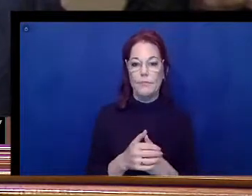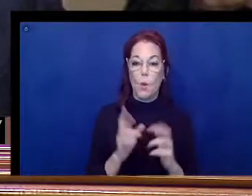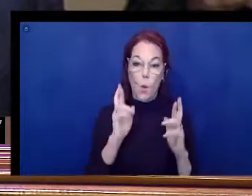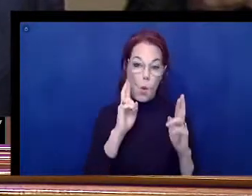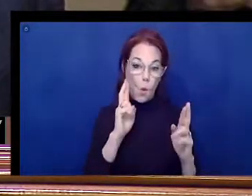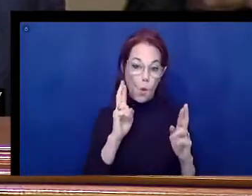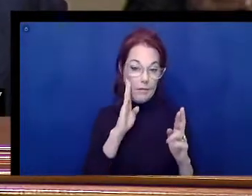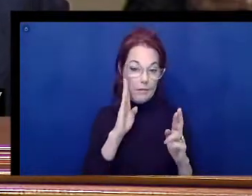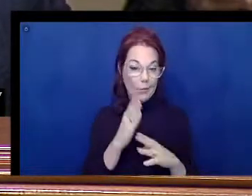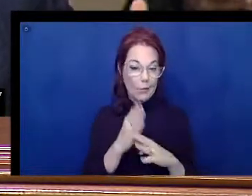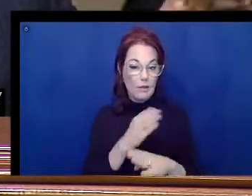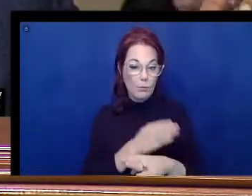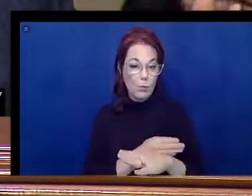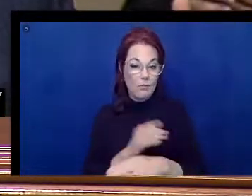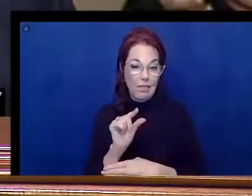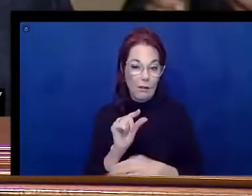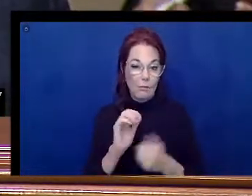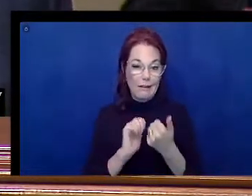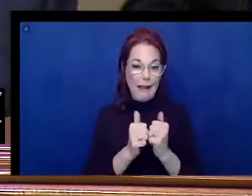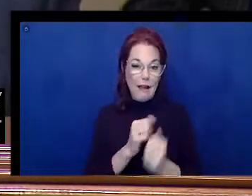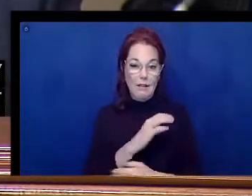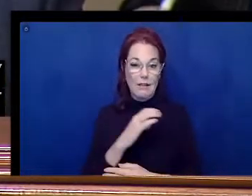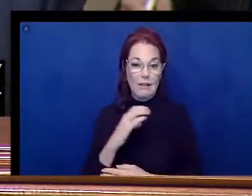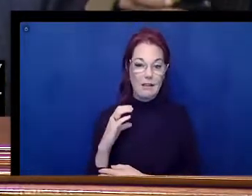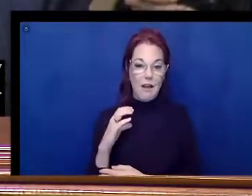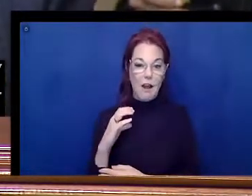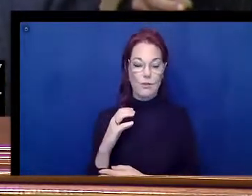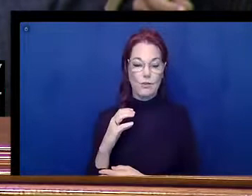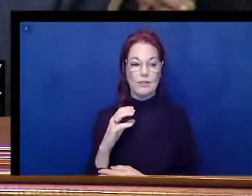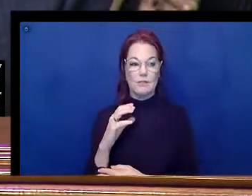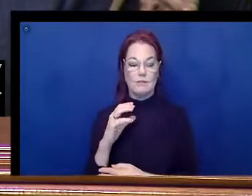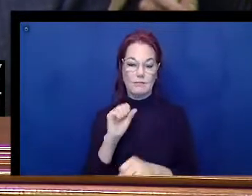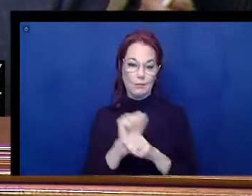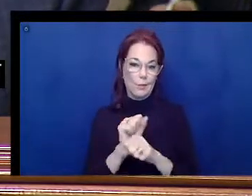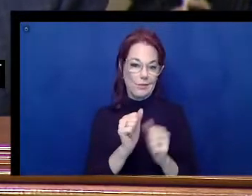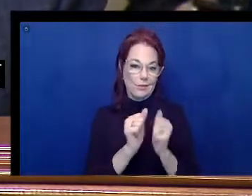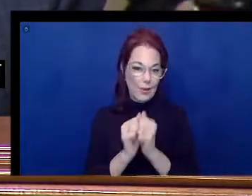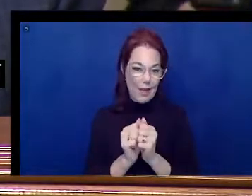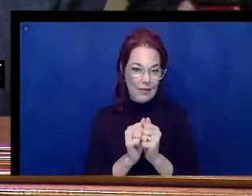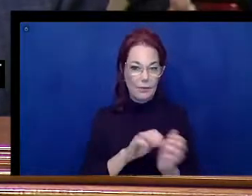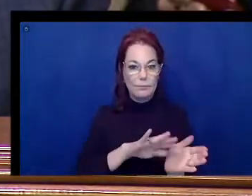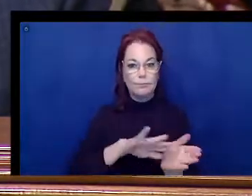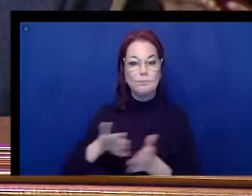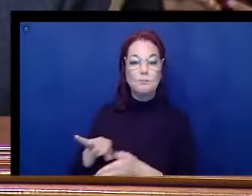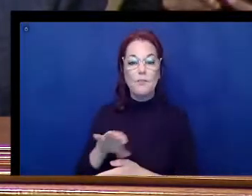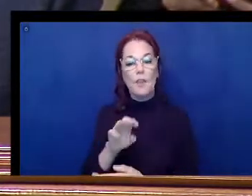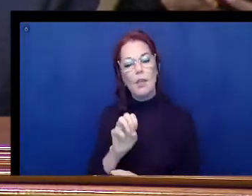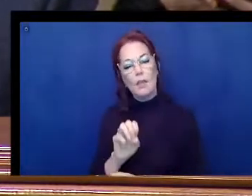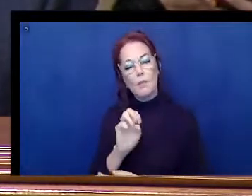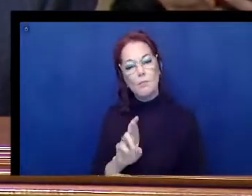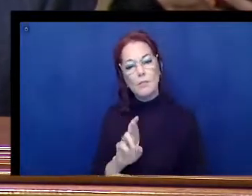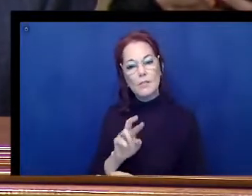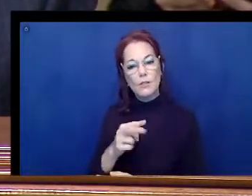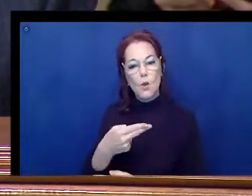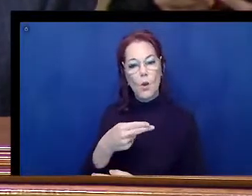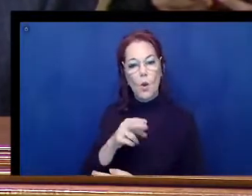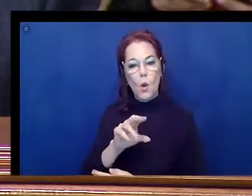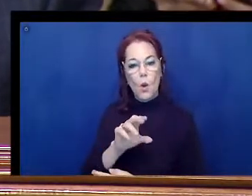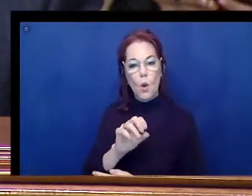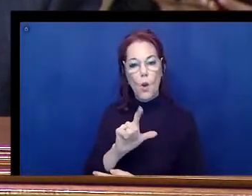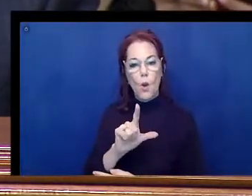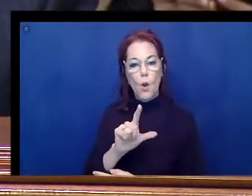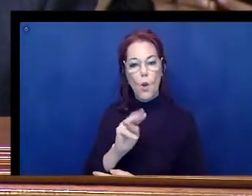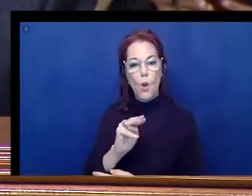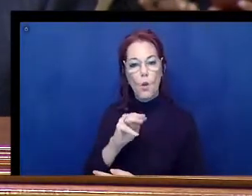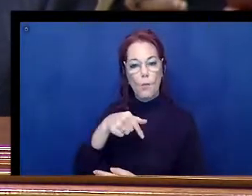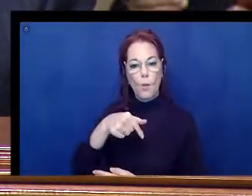bit people's perception of how Congress or the Senate actually works together. Thank Mr. Holmquist, thank you for your comments. Certainly proud to